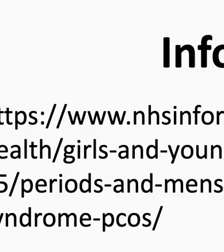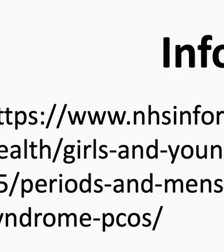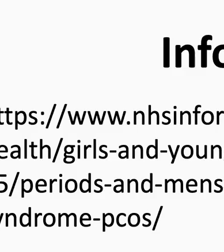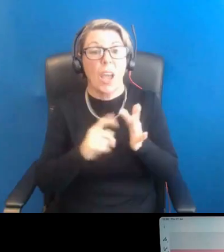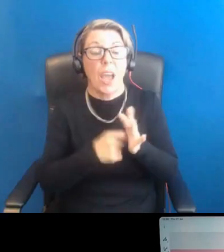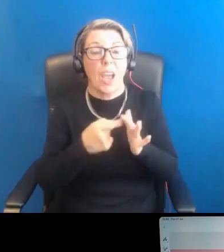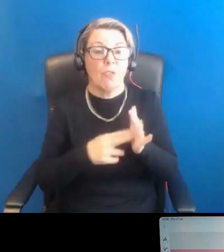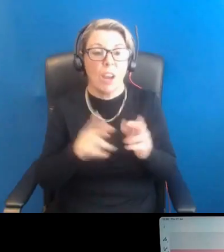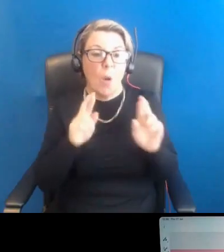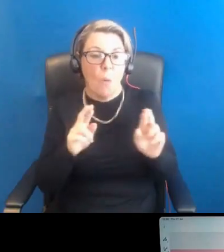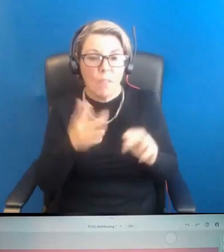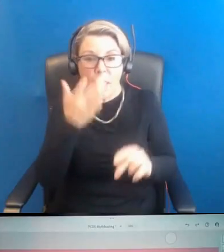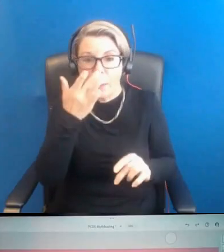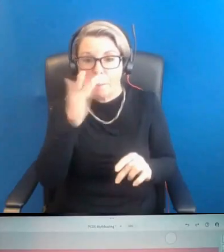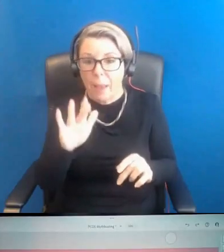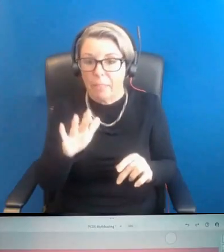busted. Thank